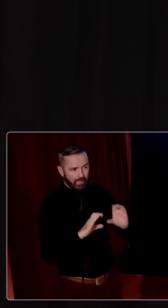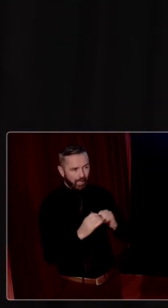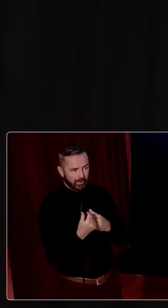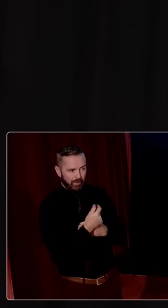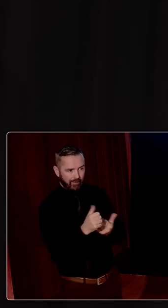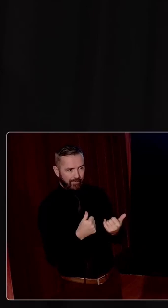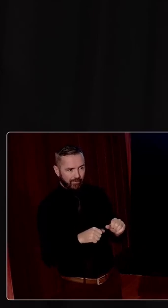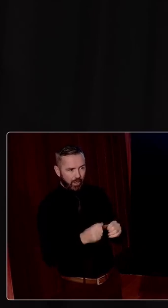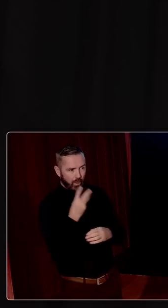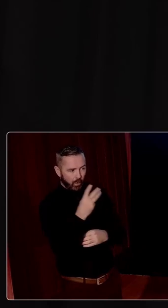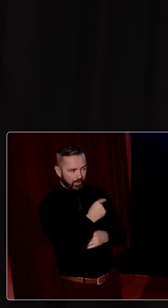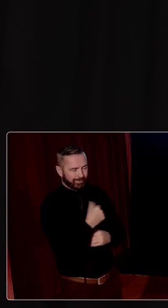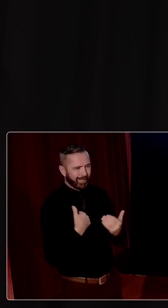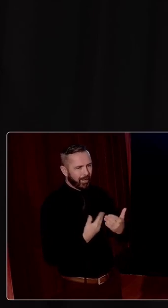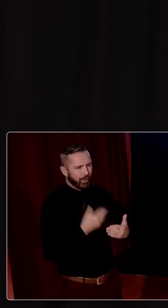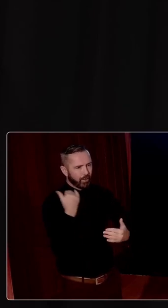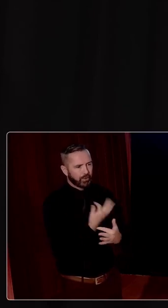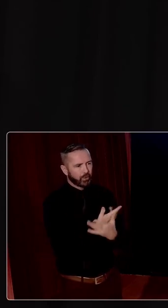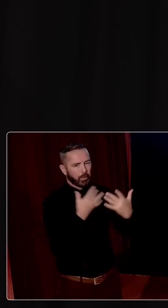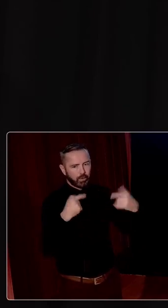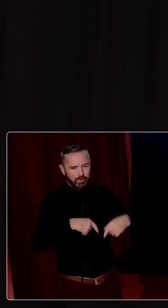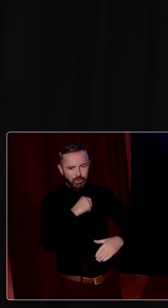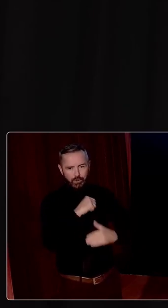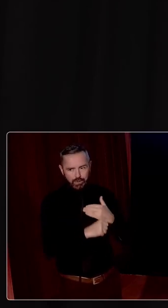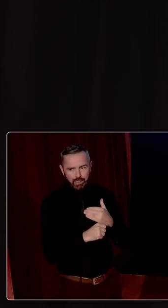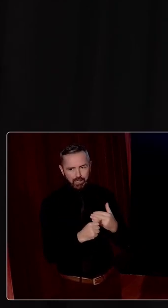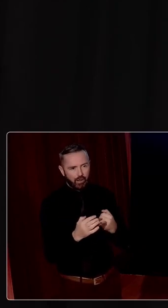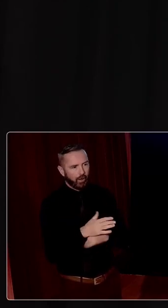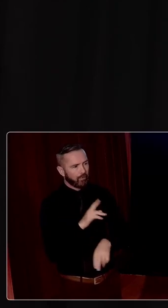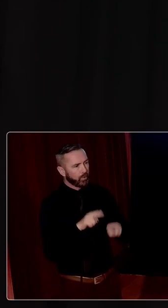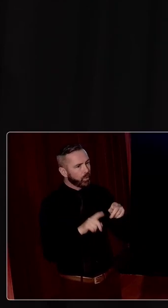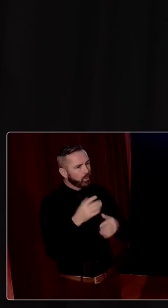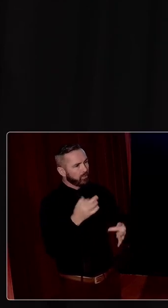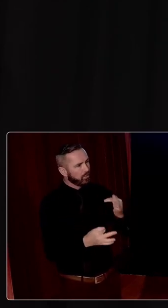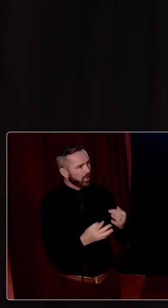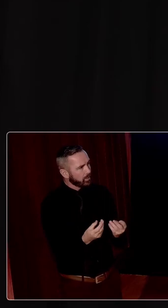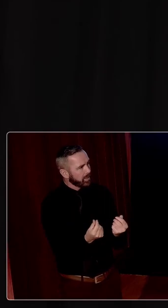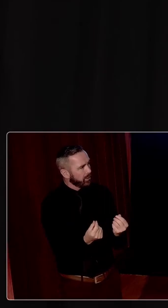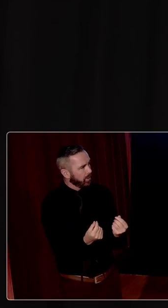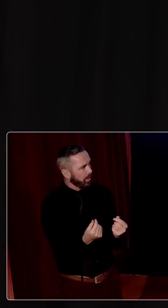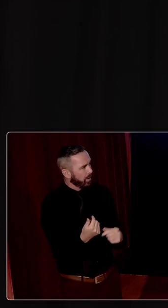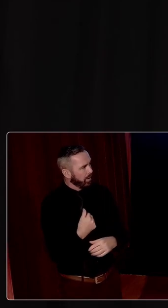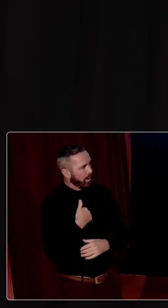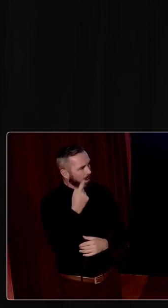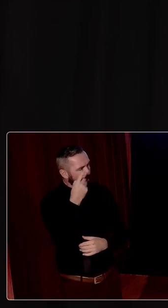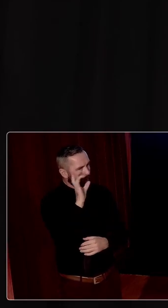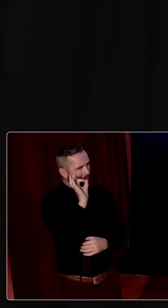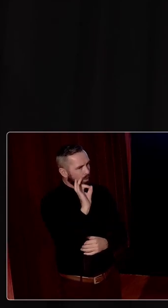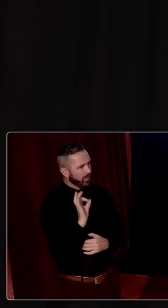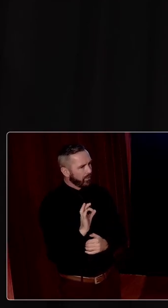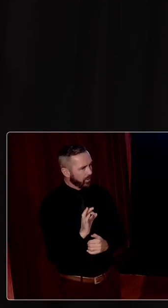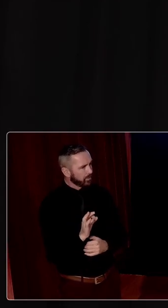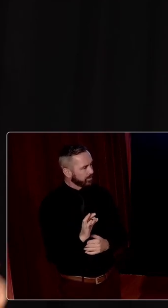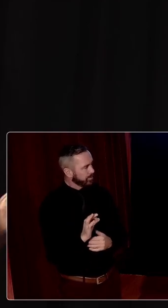wasn't able to be here yesterday, but I learned so much today of new and fresh material. And I think that's, it's wonderful